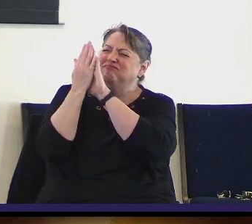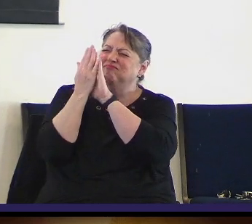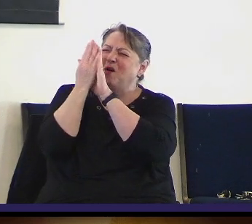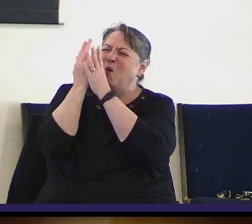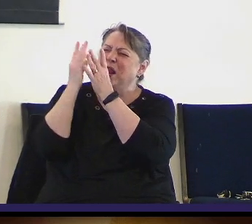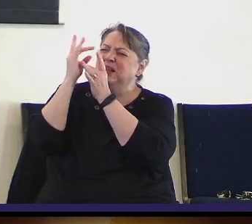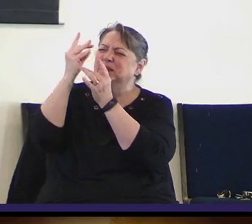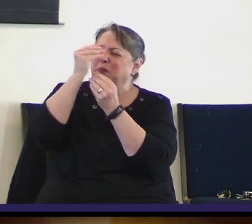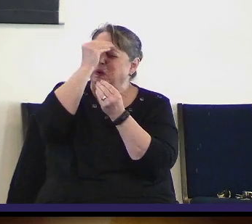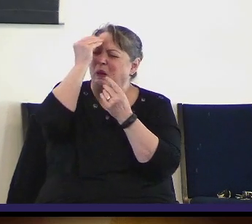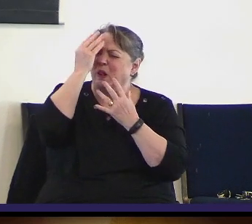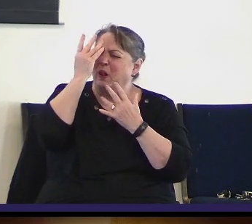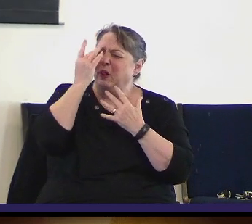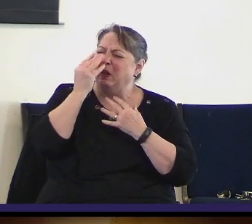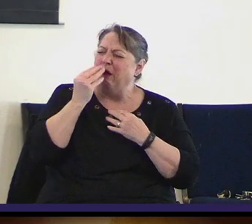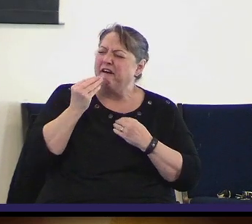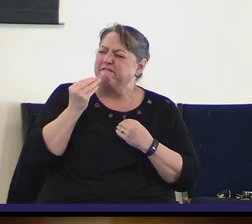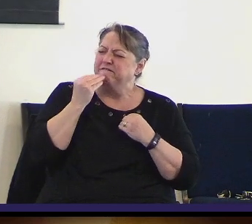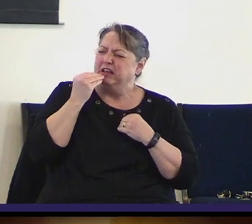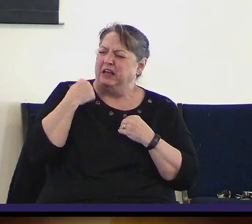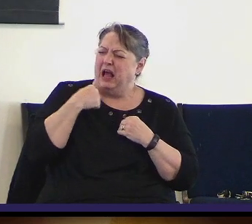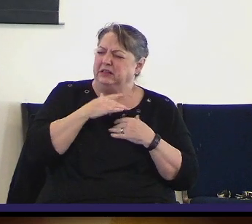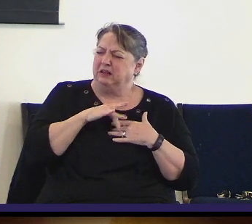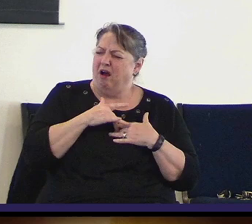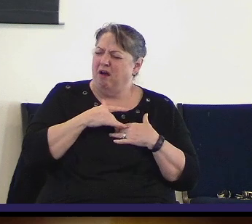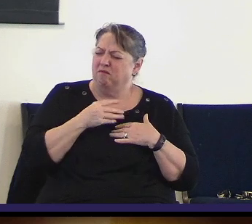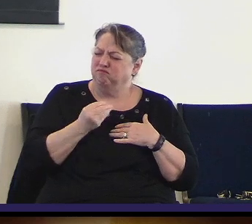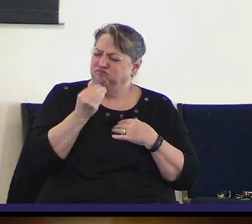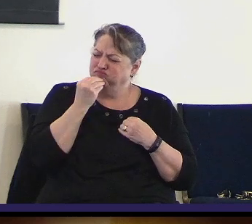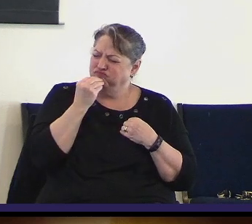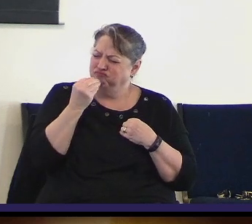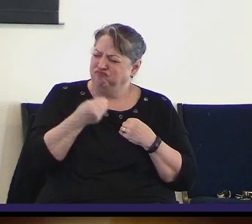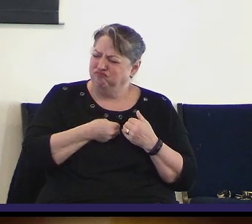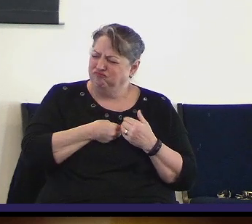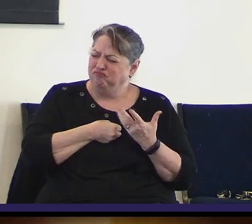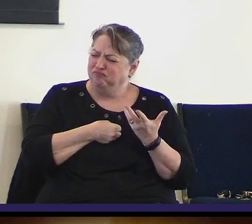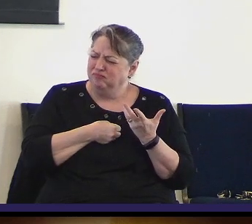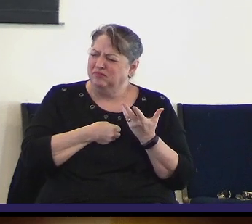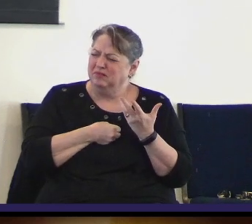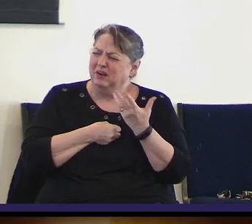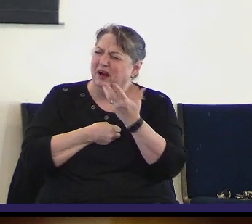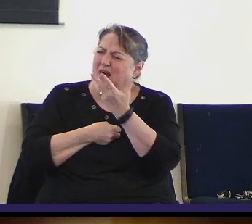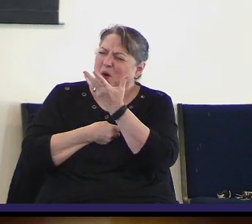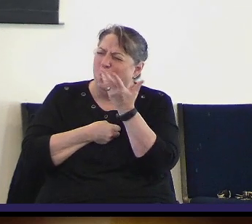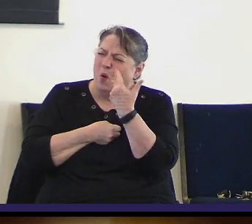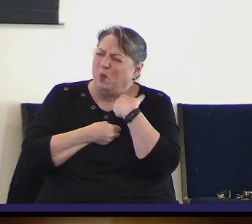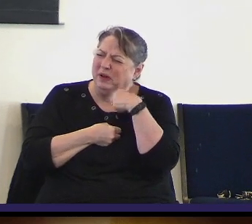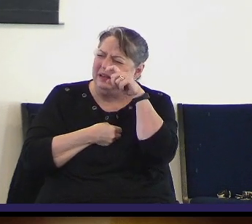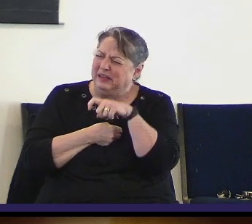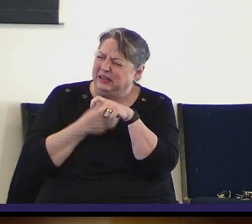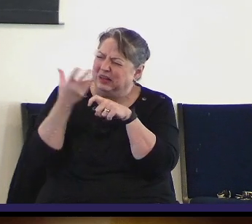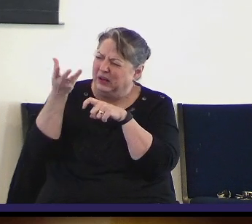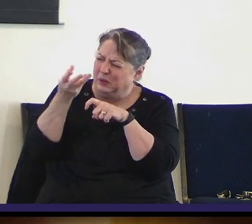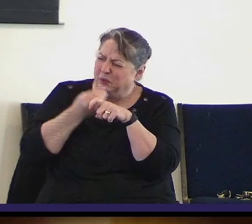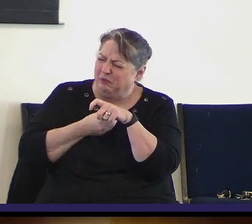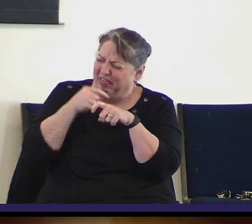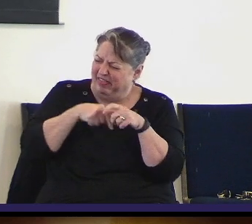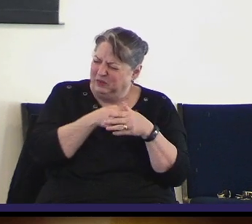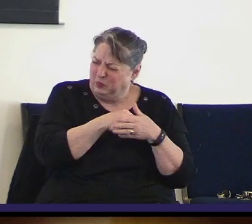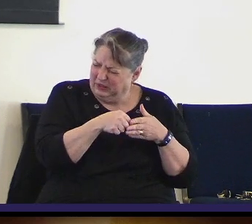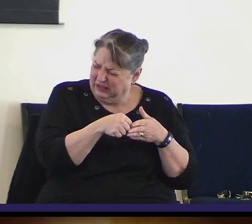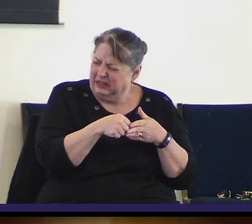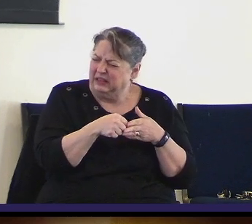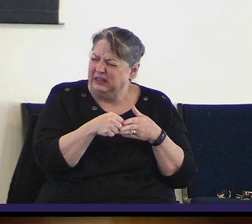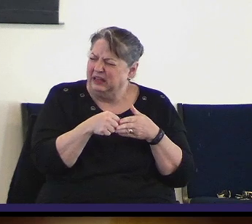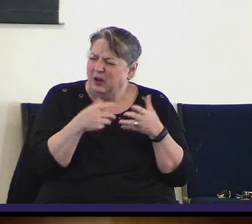Feed us today, Lord. Lord, give us what we need for this week. Give us